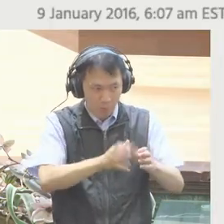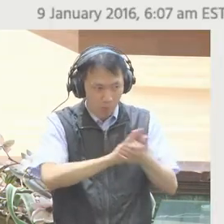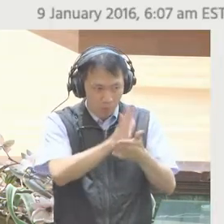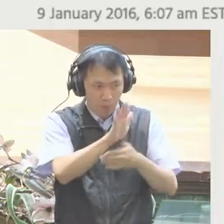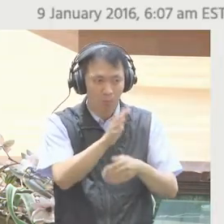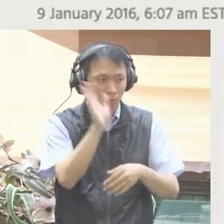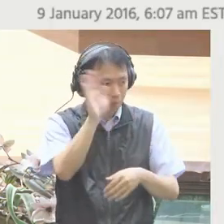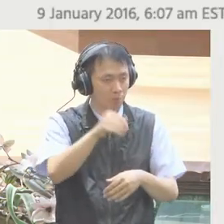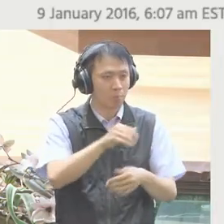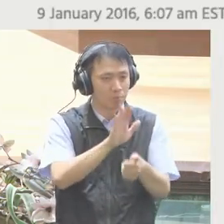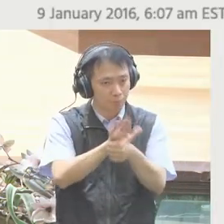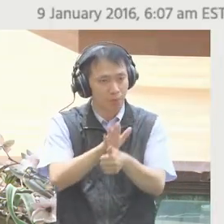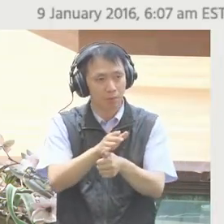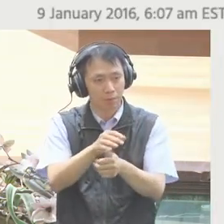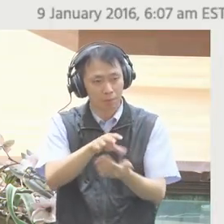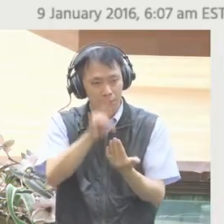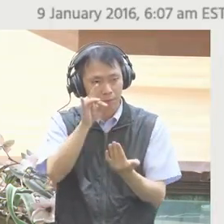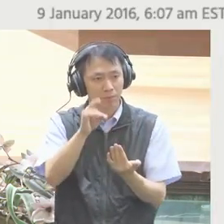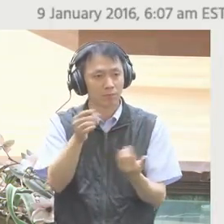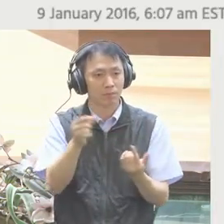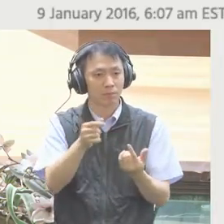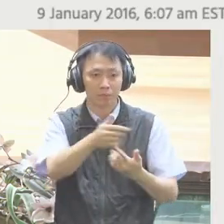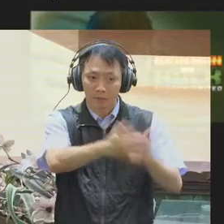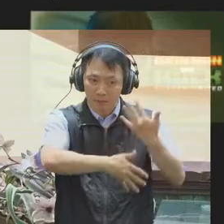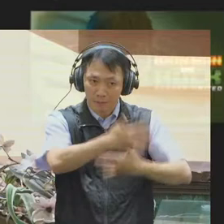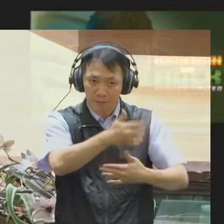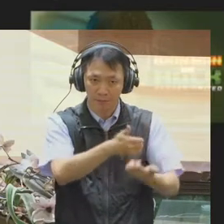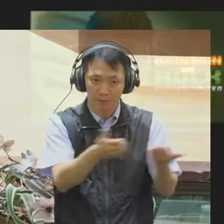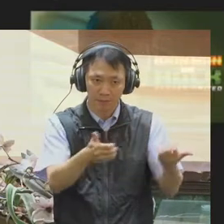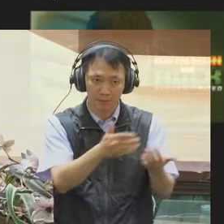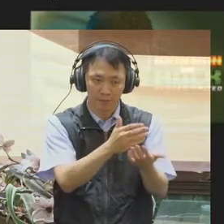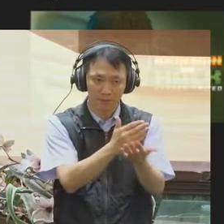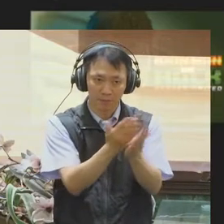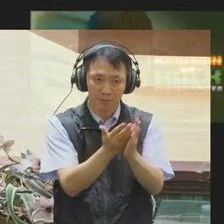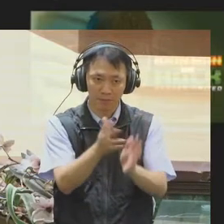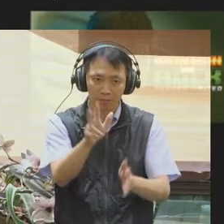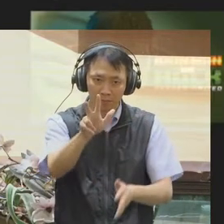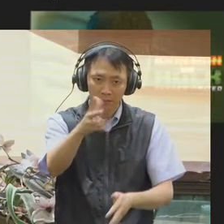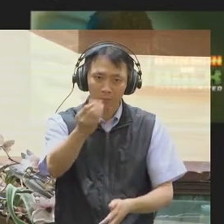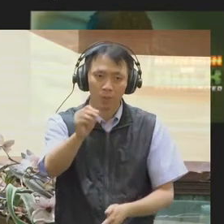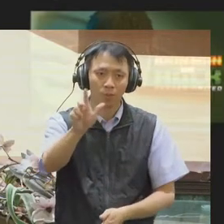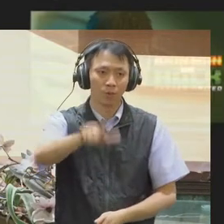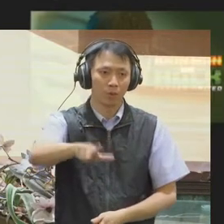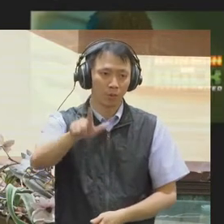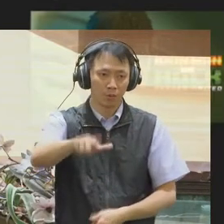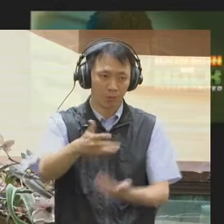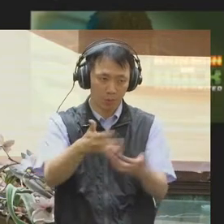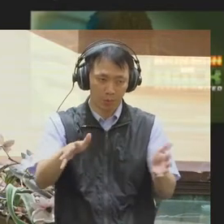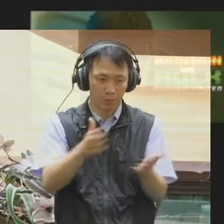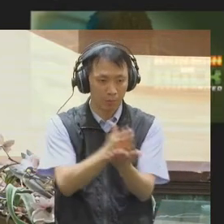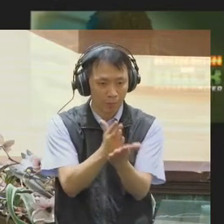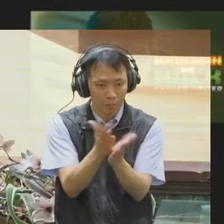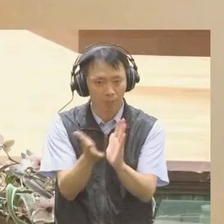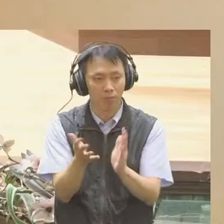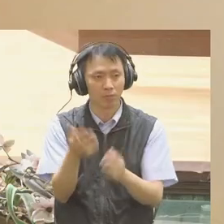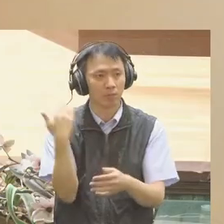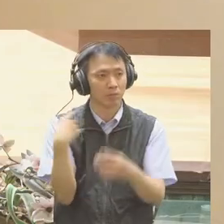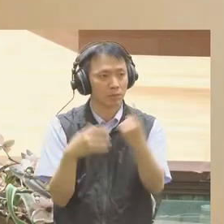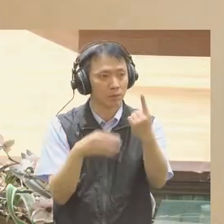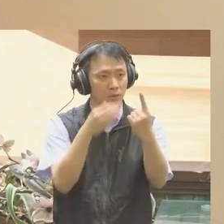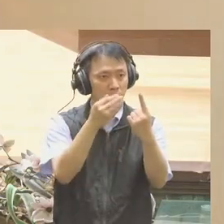breaks movies up into 76,000 categories, like scary cult movies from the 1980s, brain food docs, and fight-the-system TV shows.